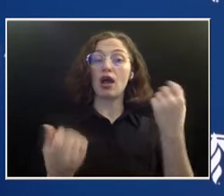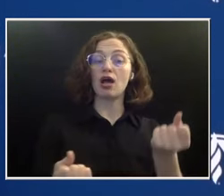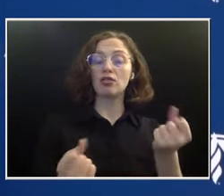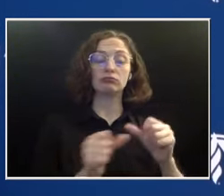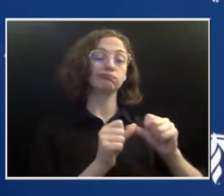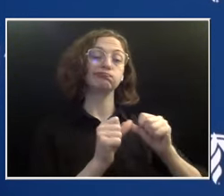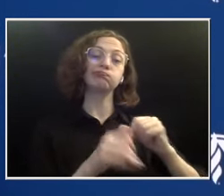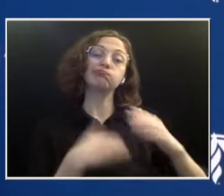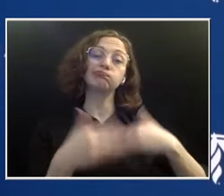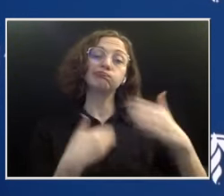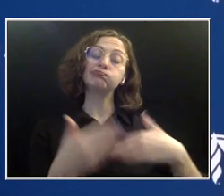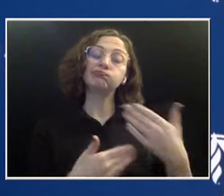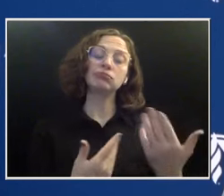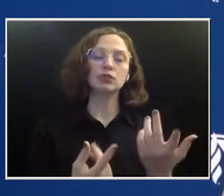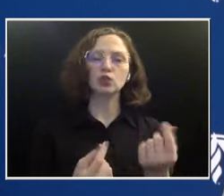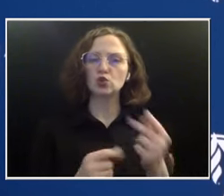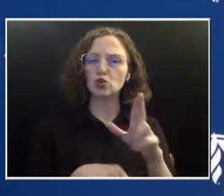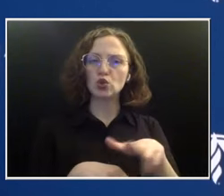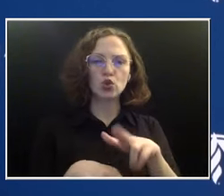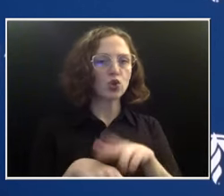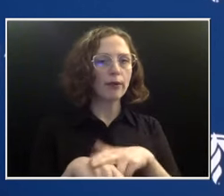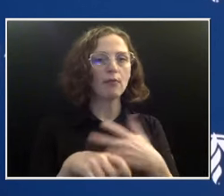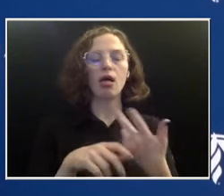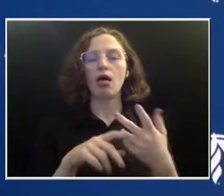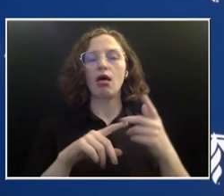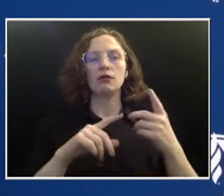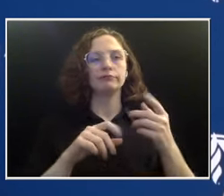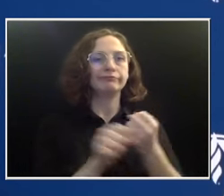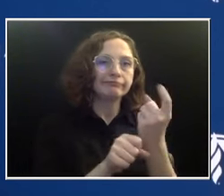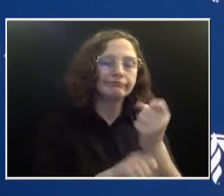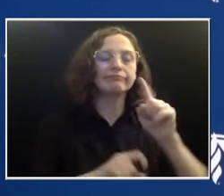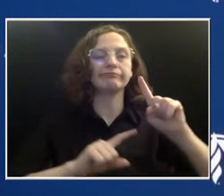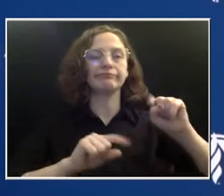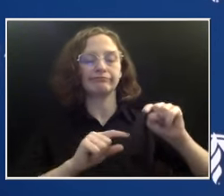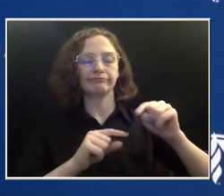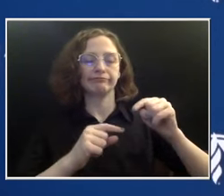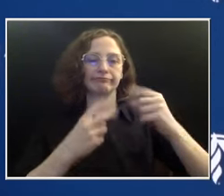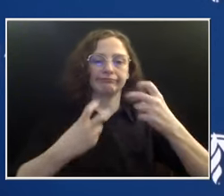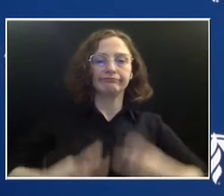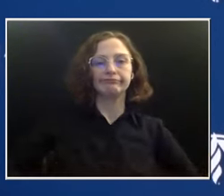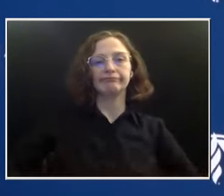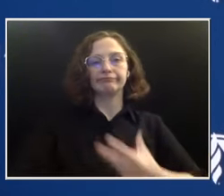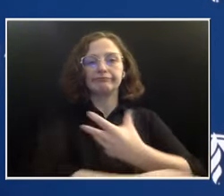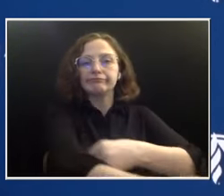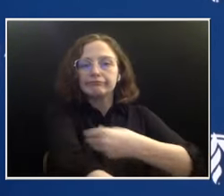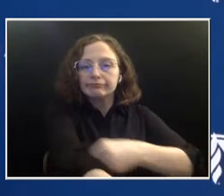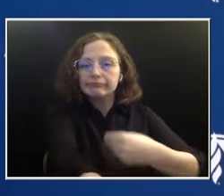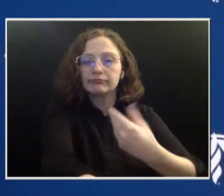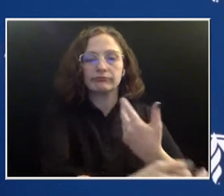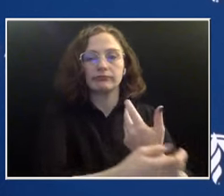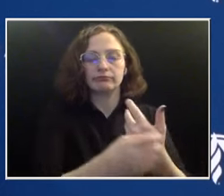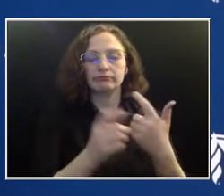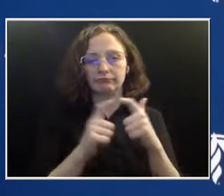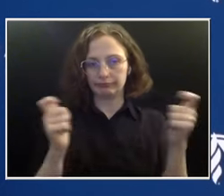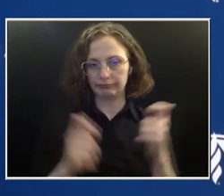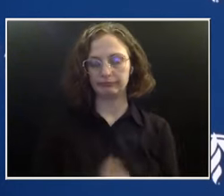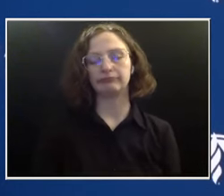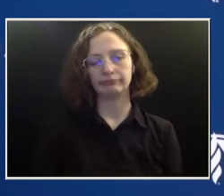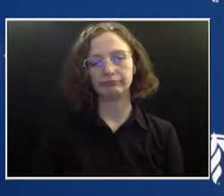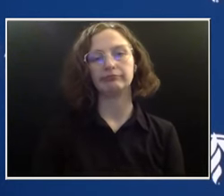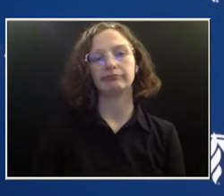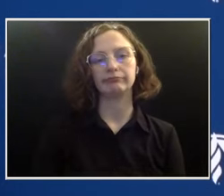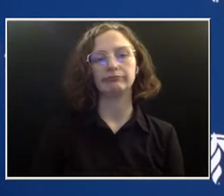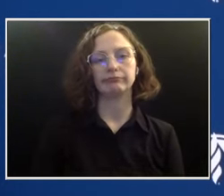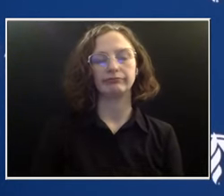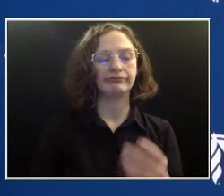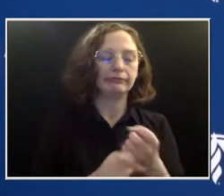routine exam blood work on your yearly visit to your primary care